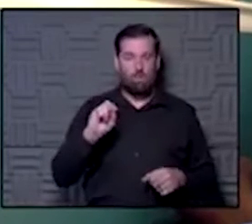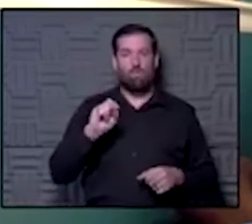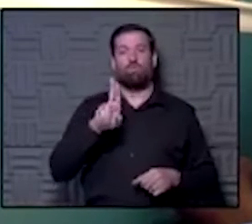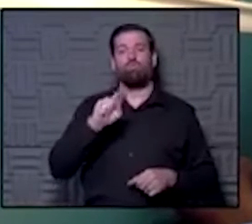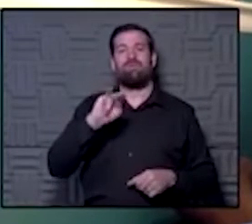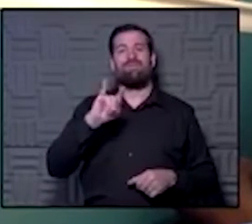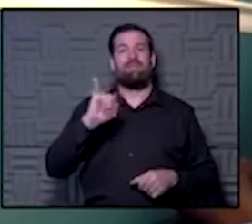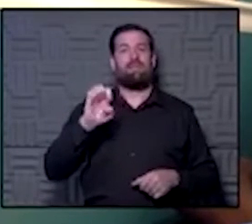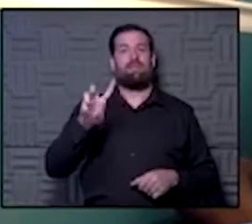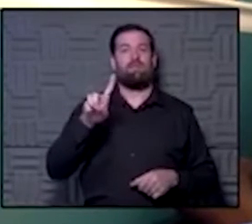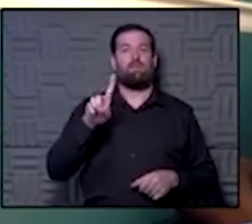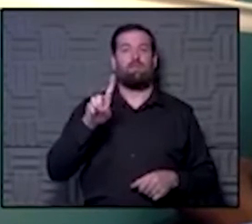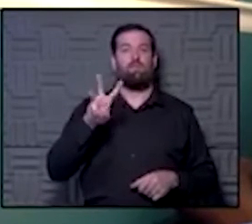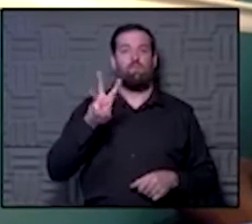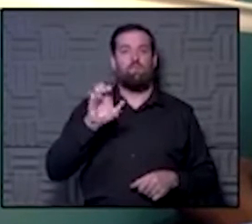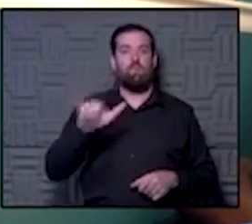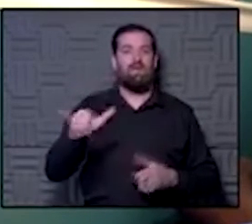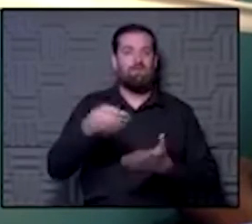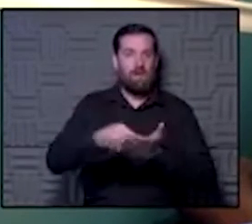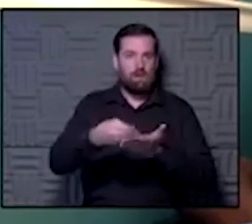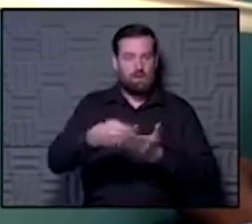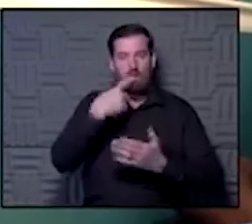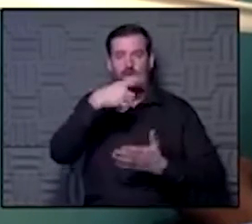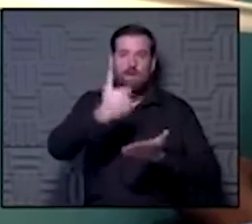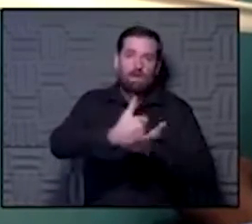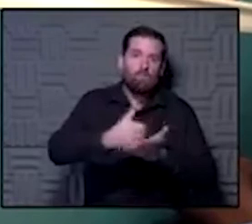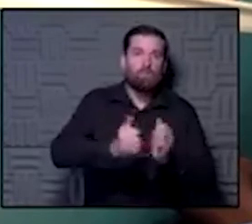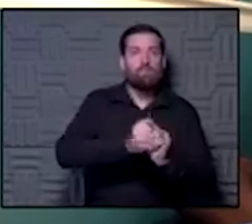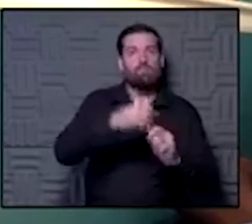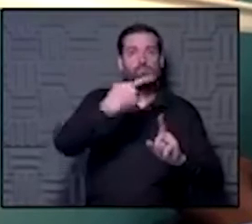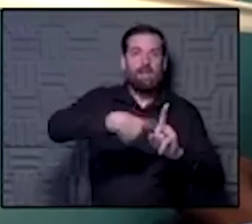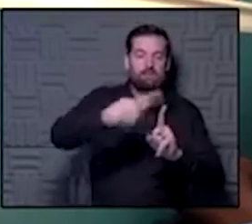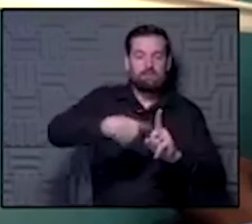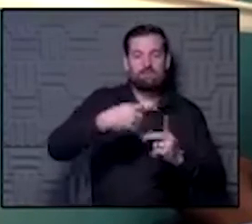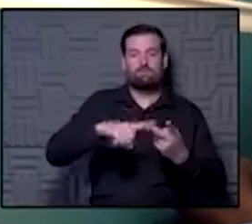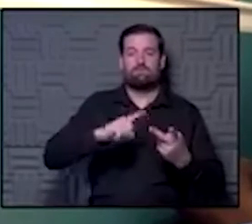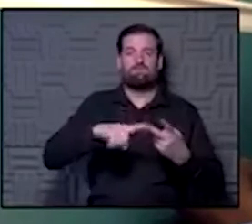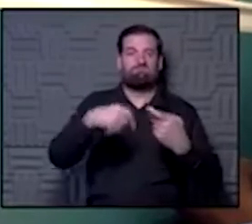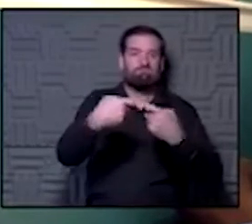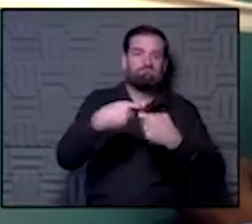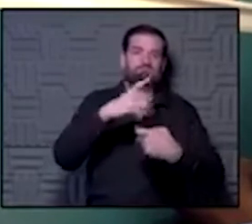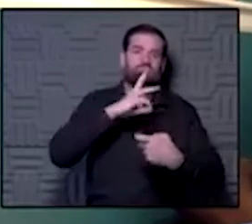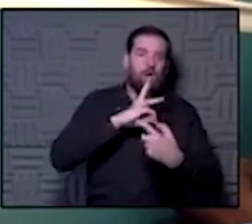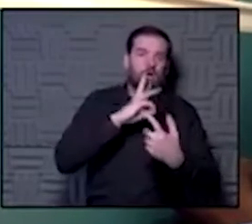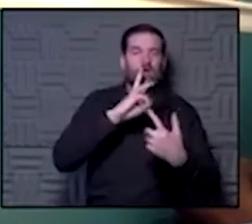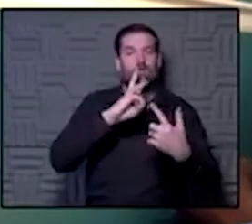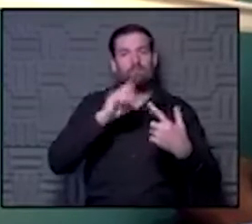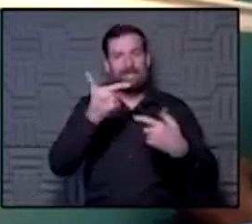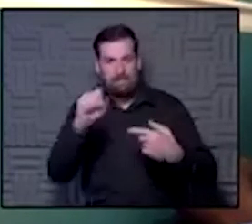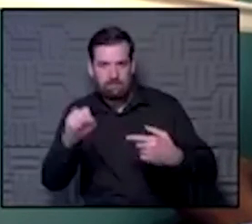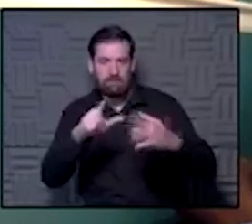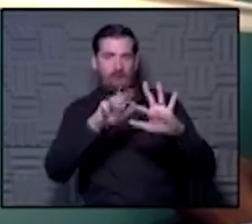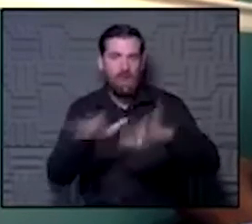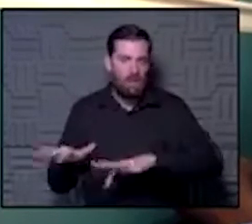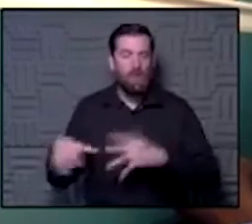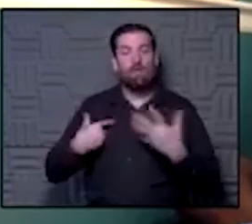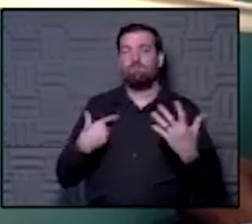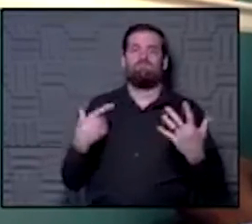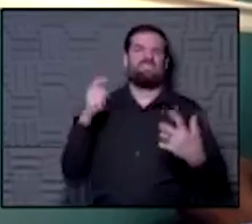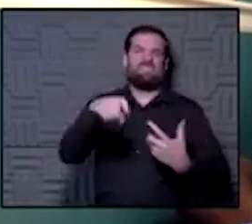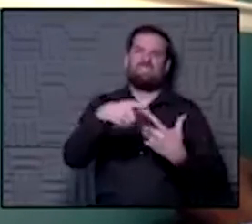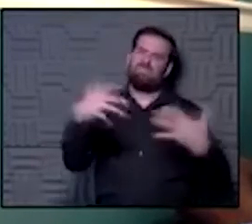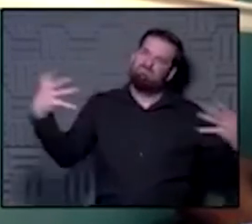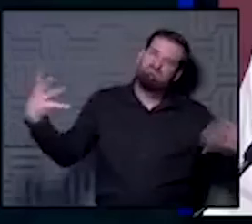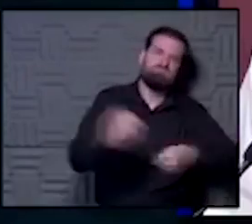funding to assist with rental and utilities. But that's not enough. We really need something comprehensive.